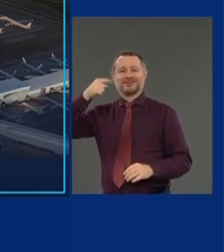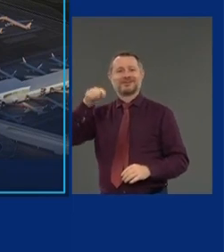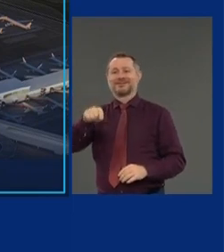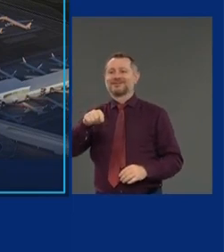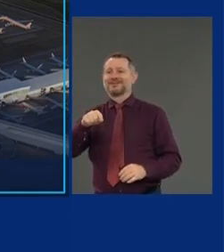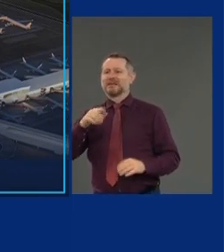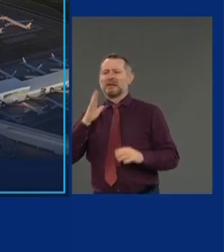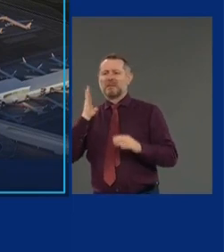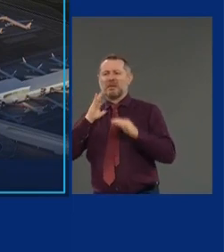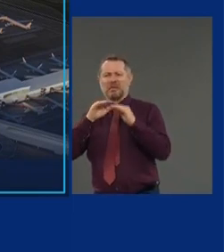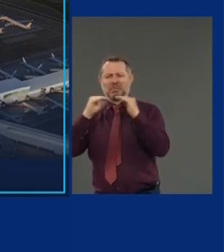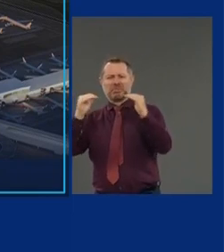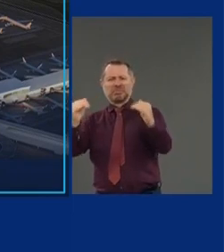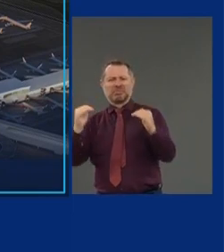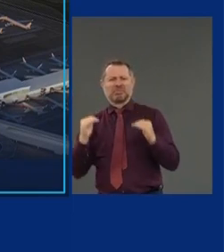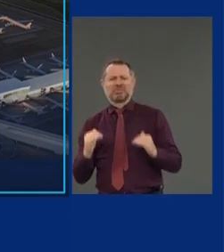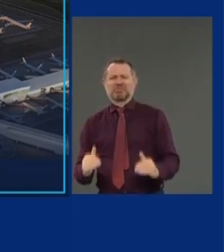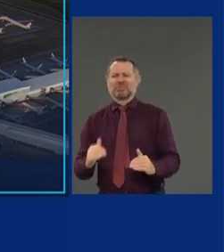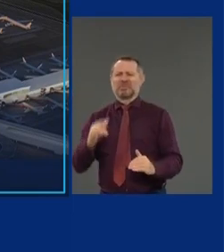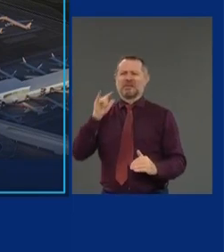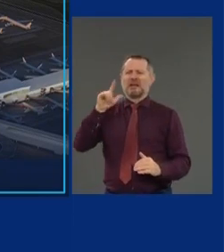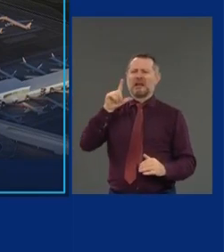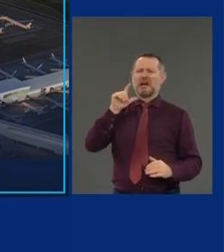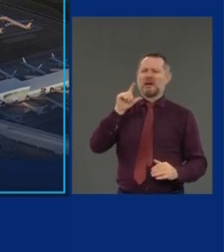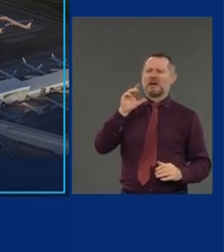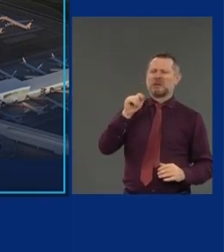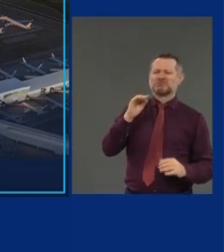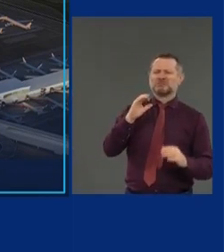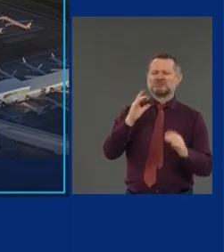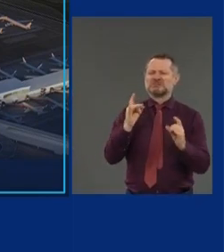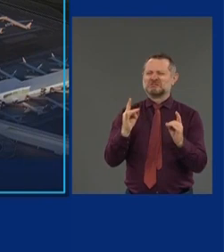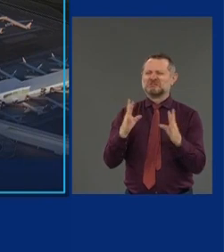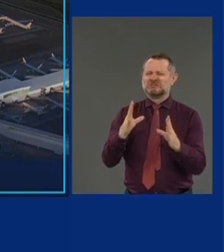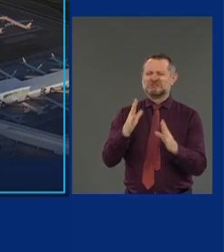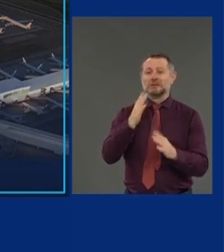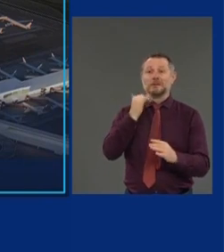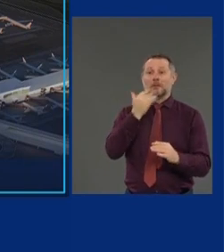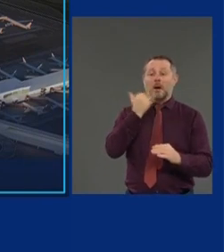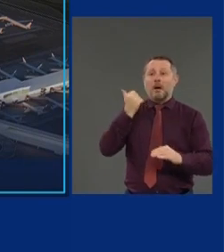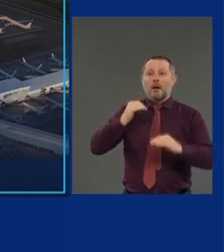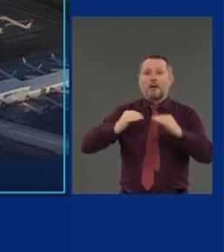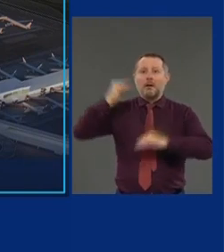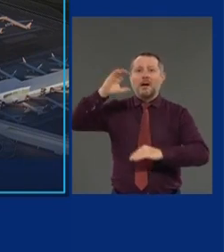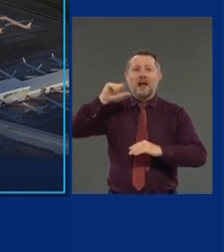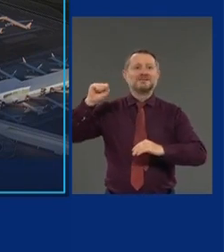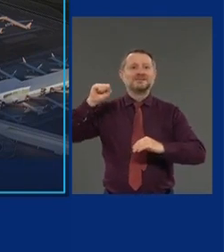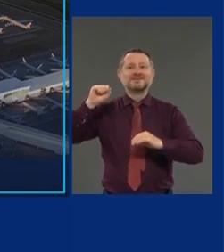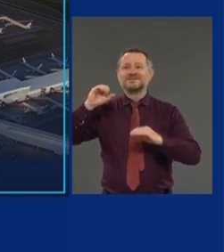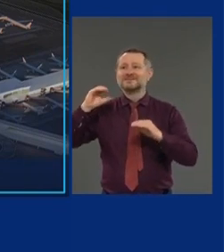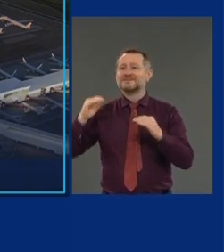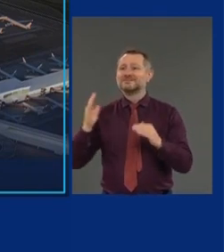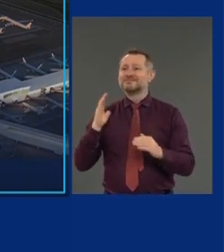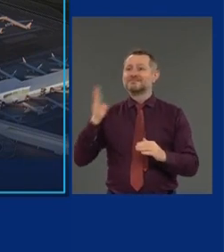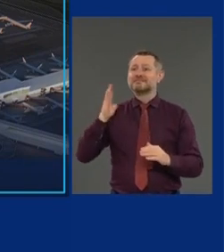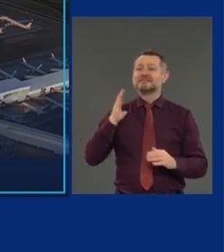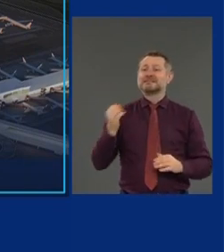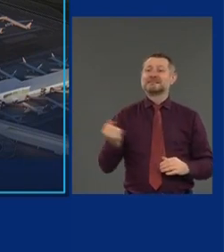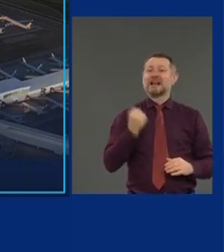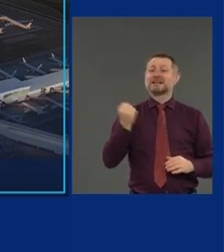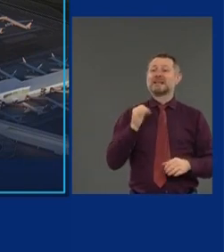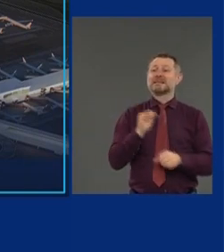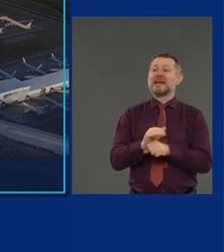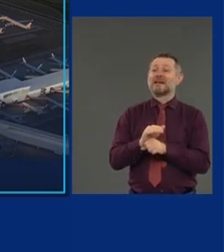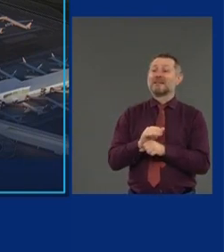best in class. From the laughing stock on Saturday Night Live skits to bringing into